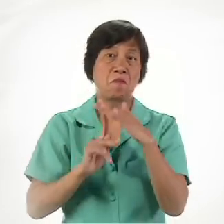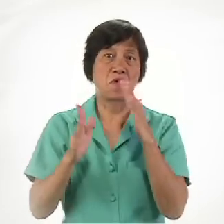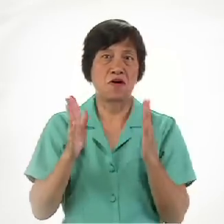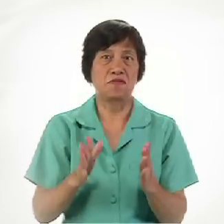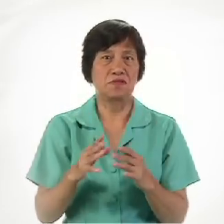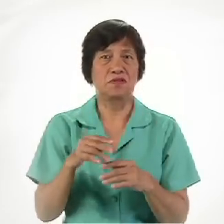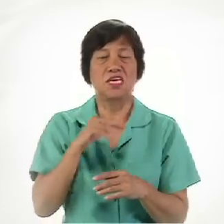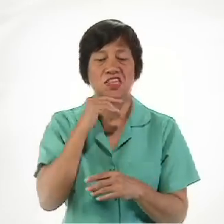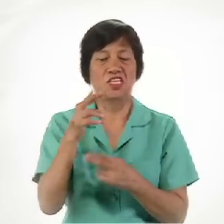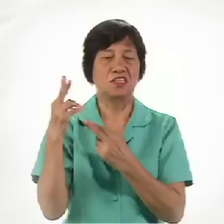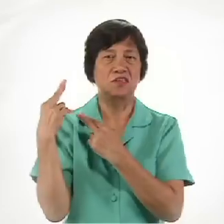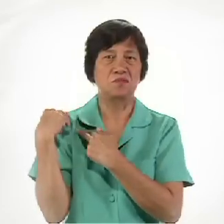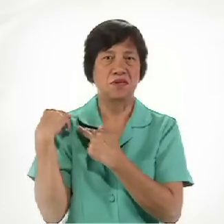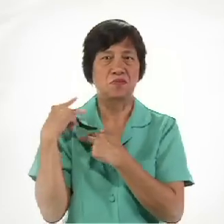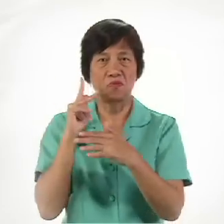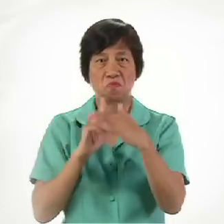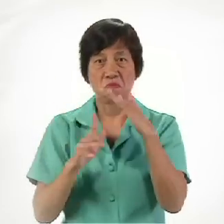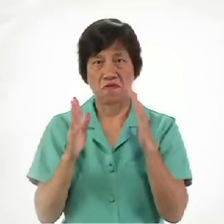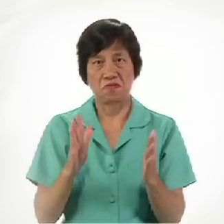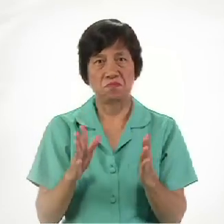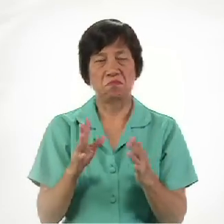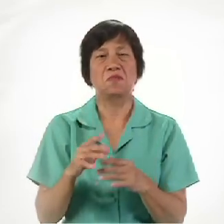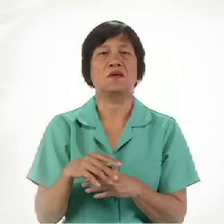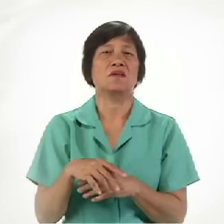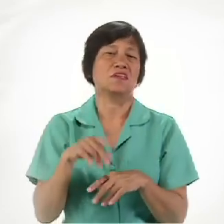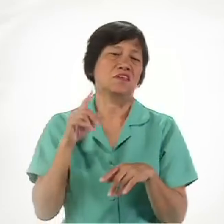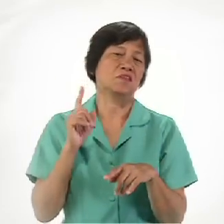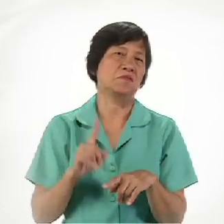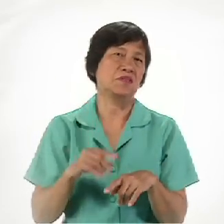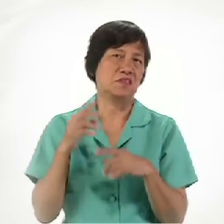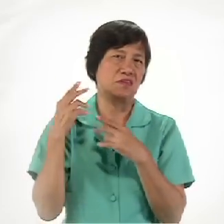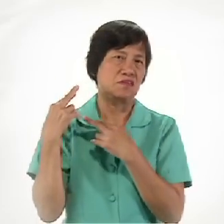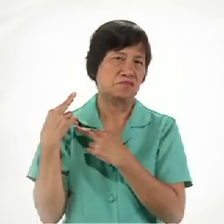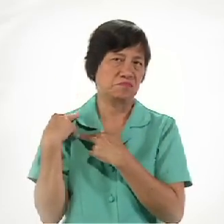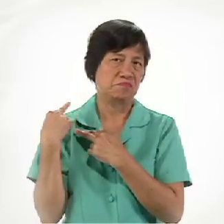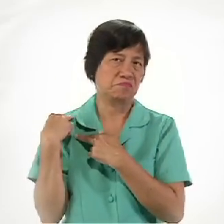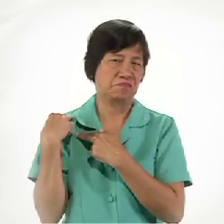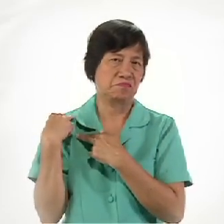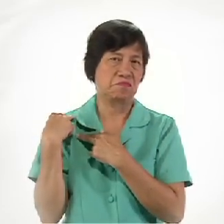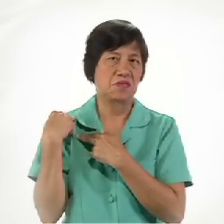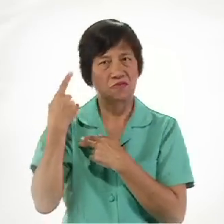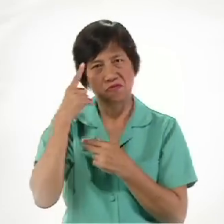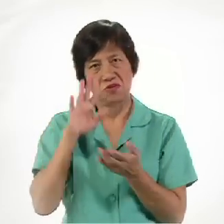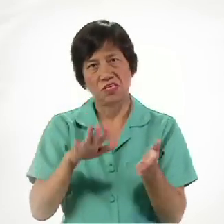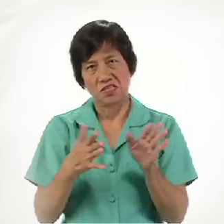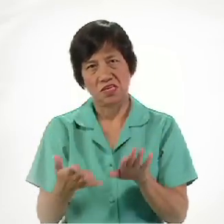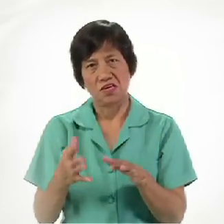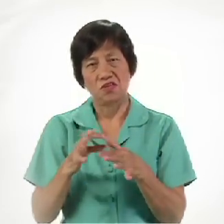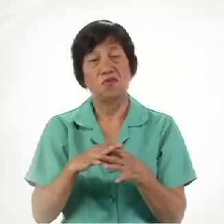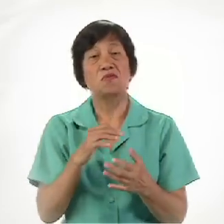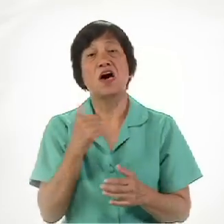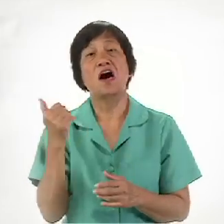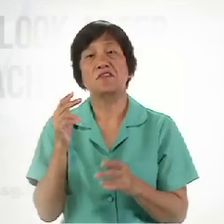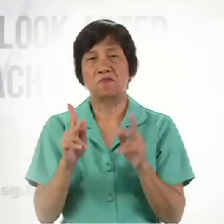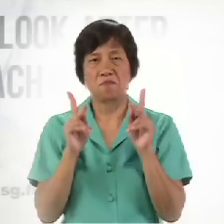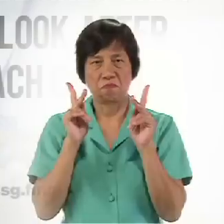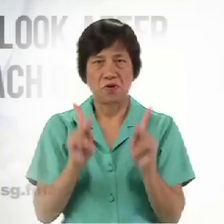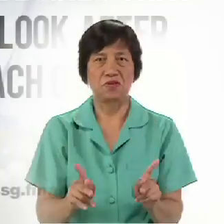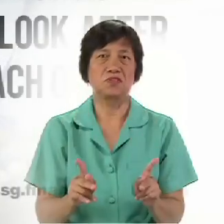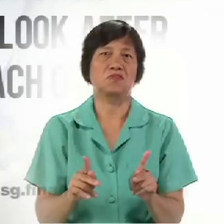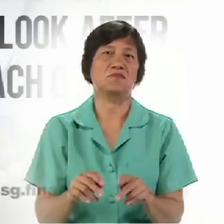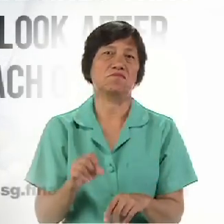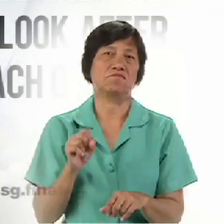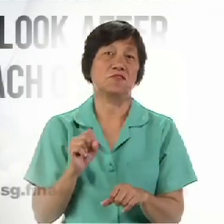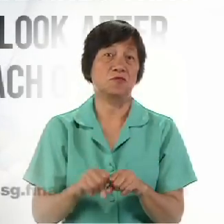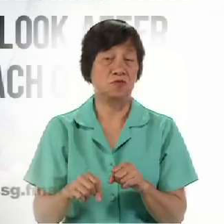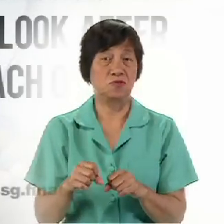irresponsible prophet Will be held liable For the death Of the other person So you see